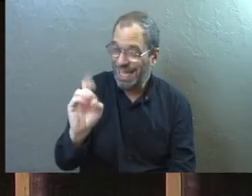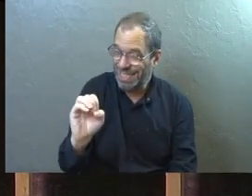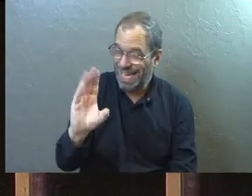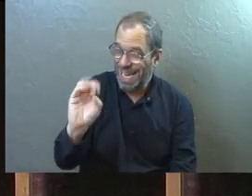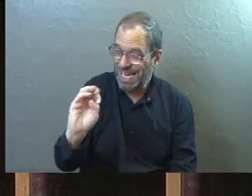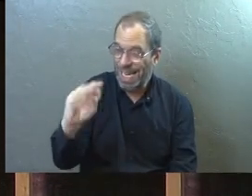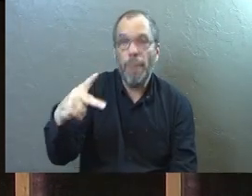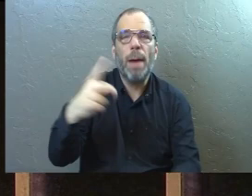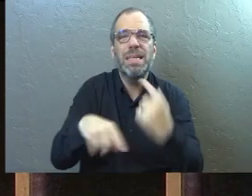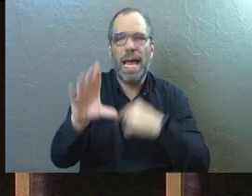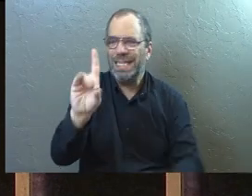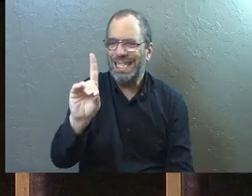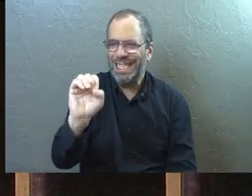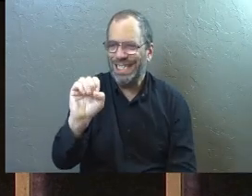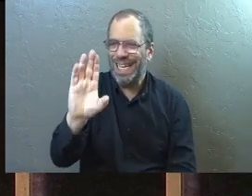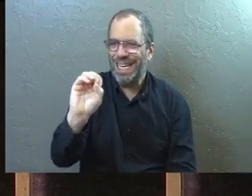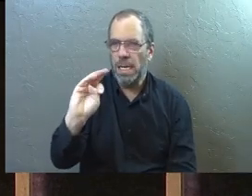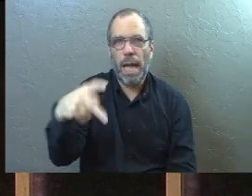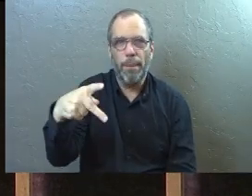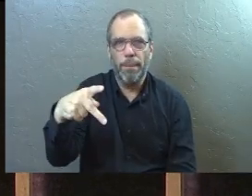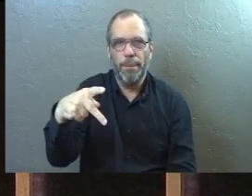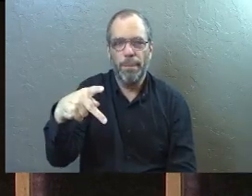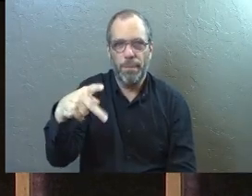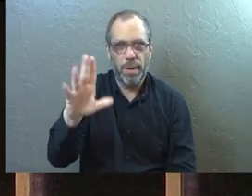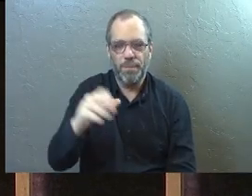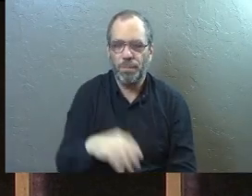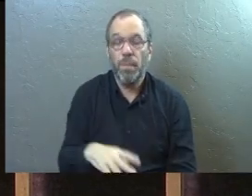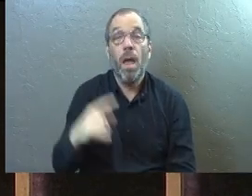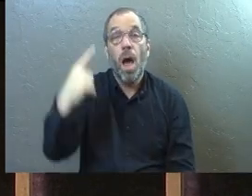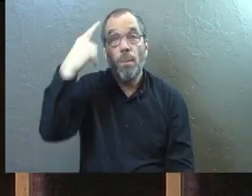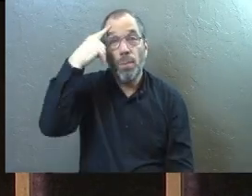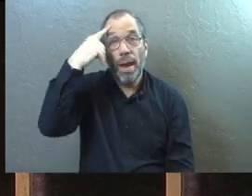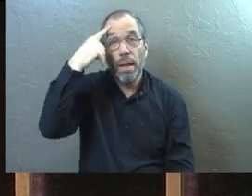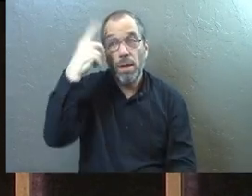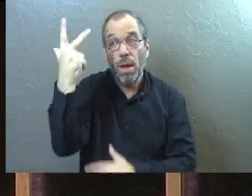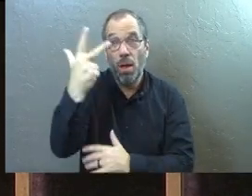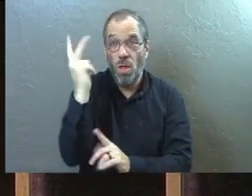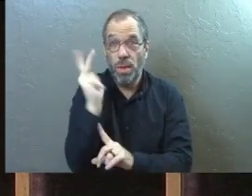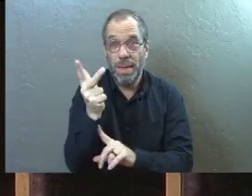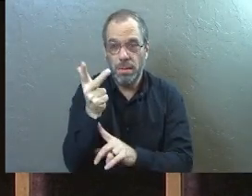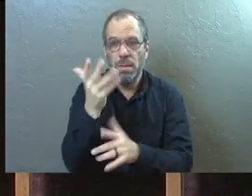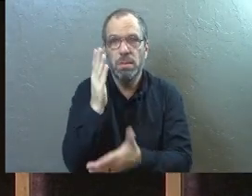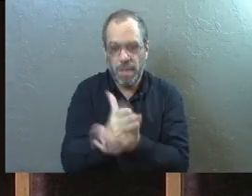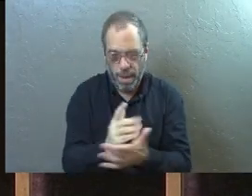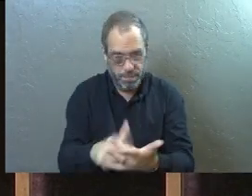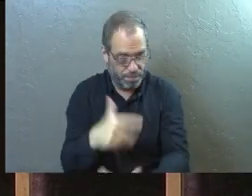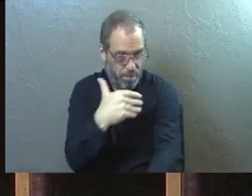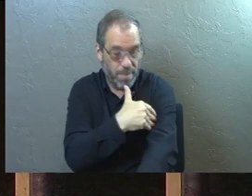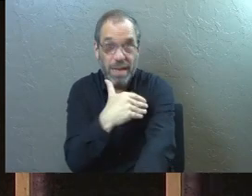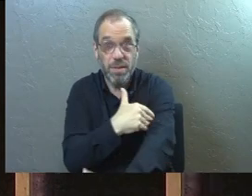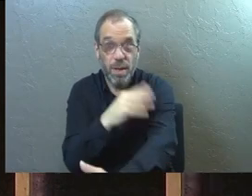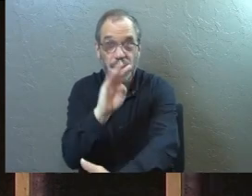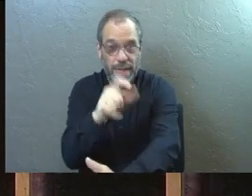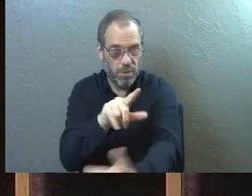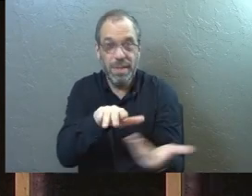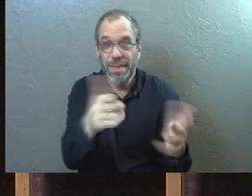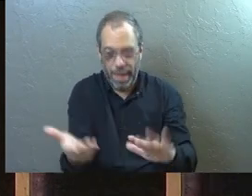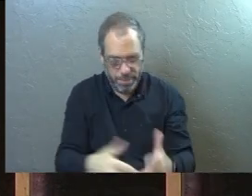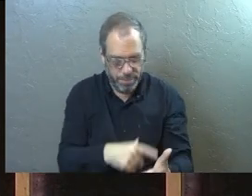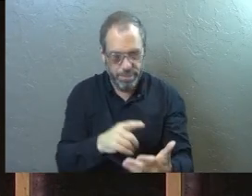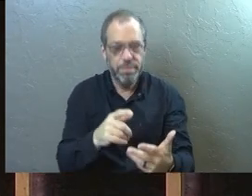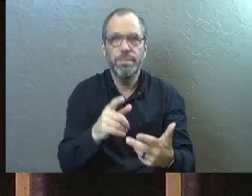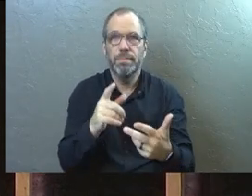begins in a body. Brain cells die after three minutes, muscle cells all die